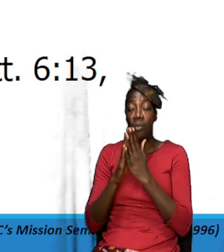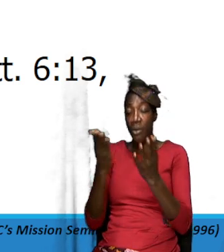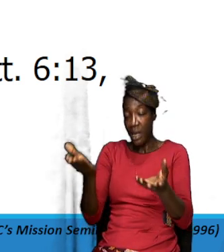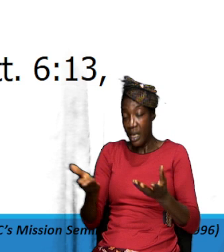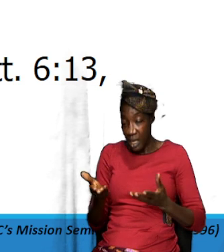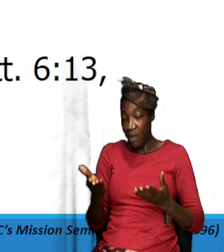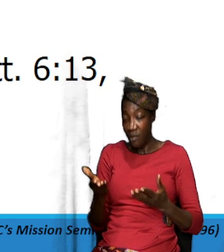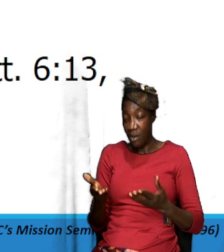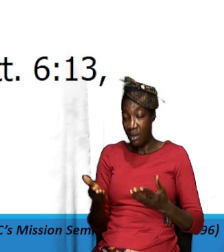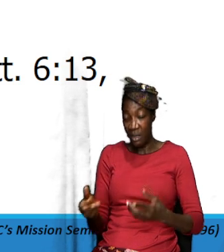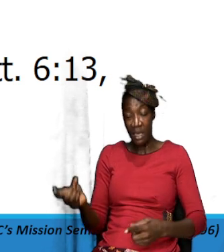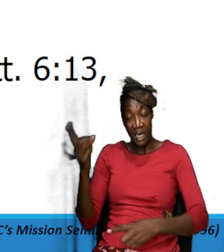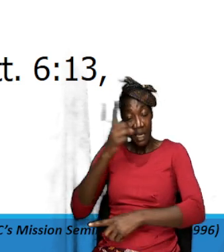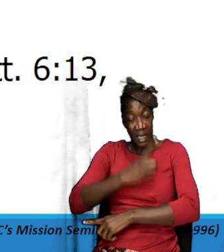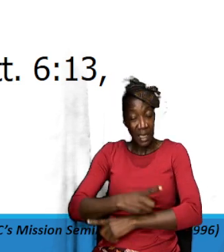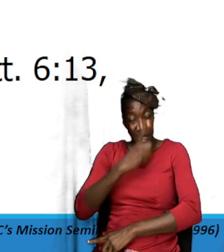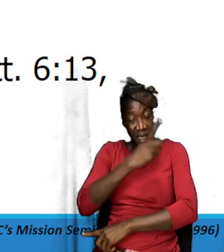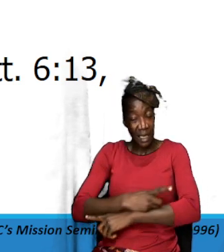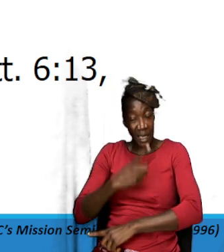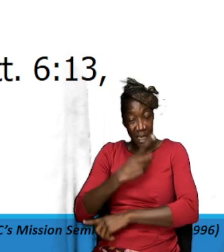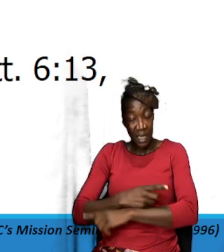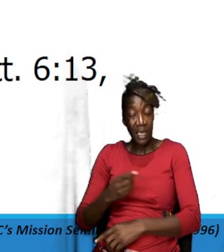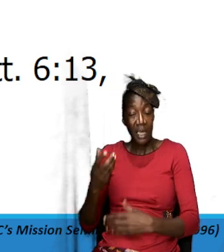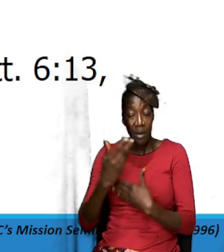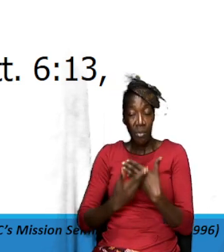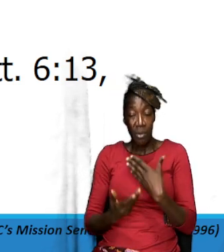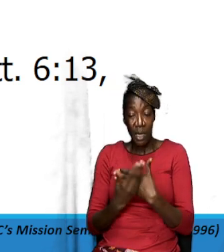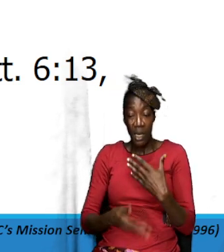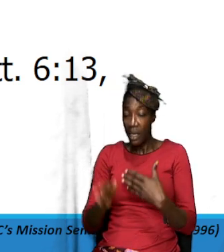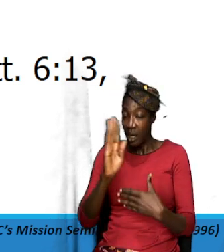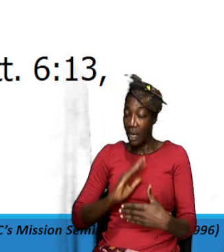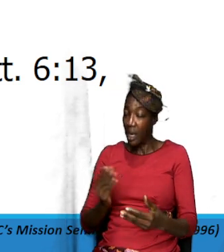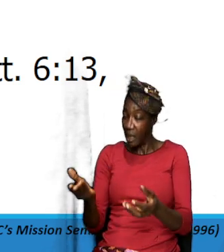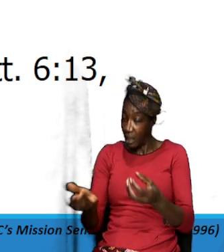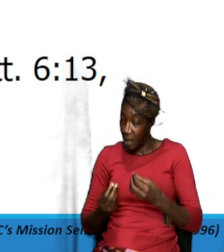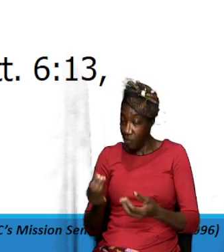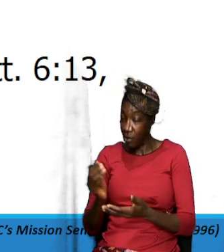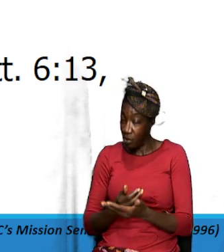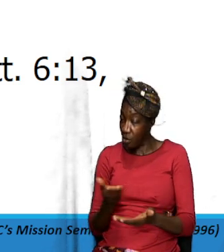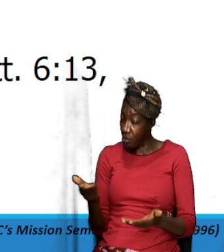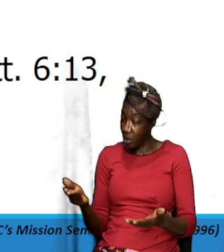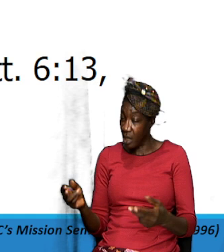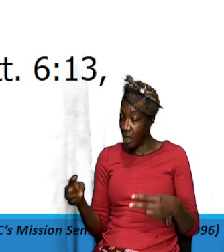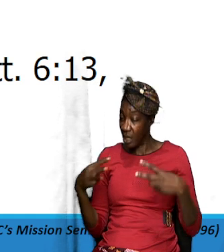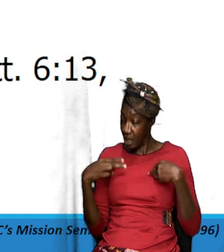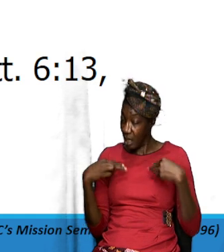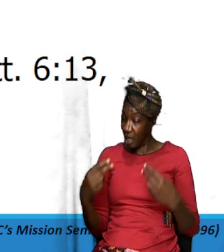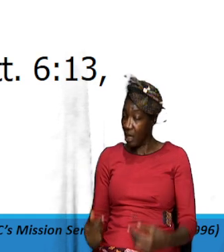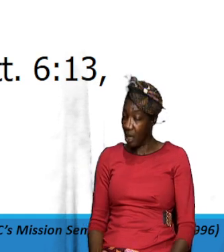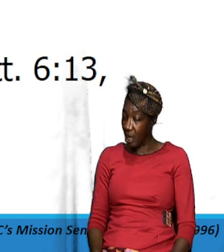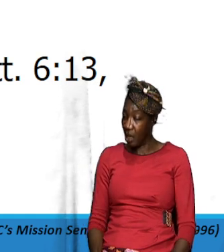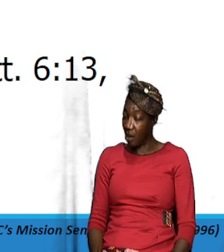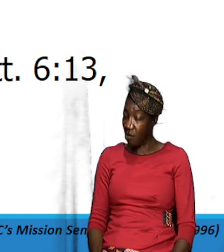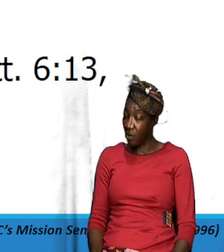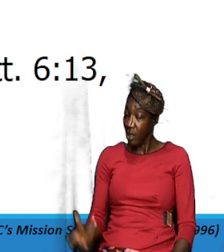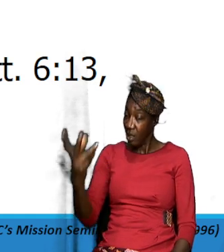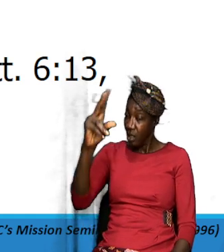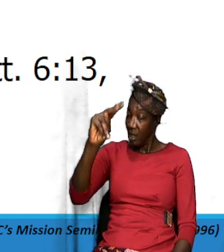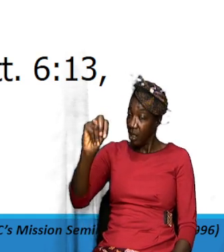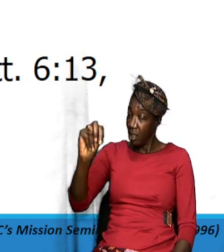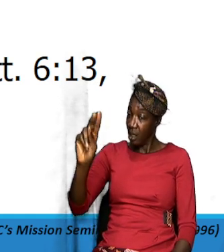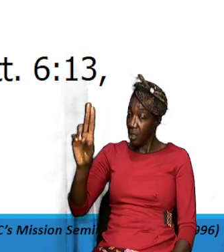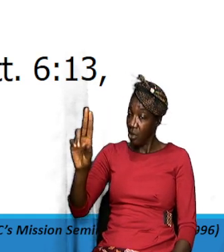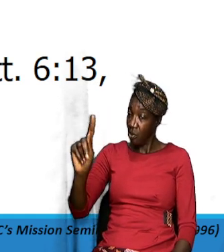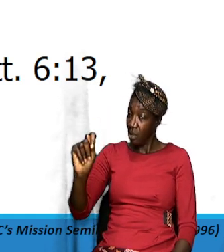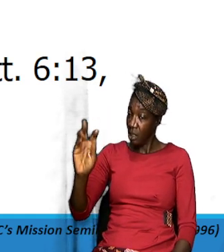today our daily bread God might just give you something that have a certain nutrients that your body